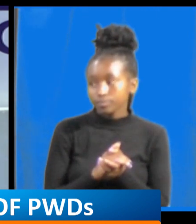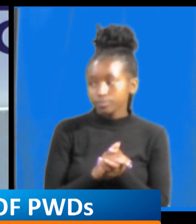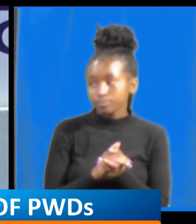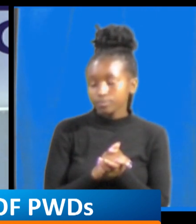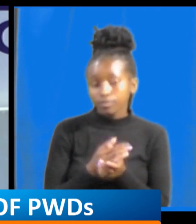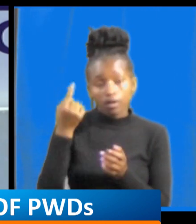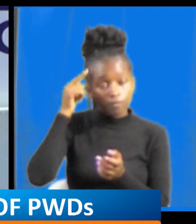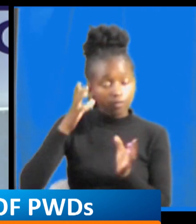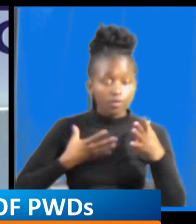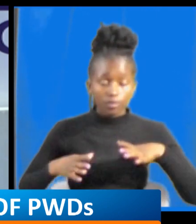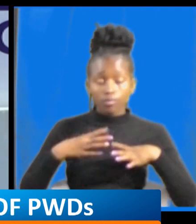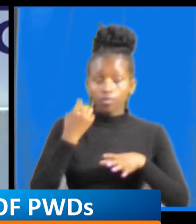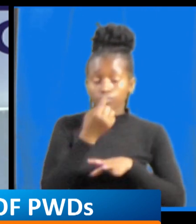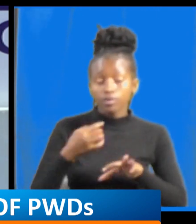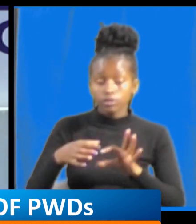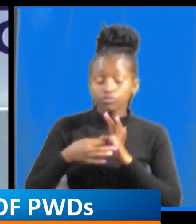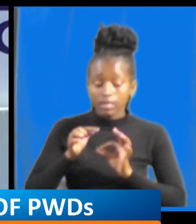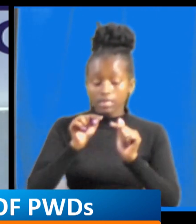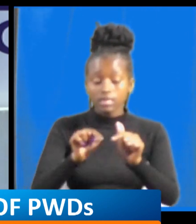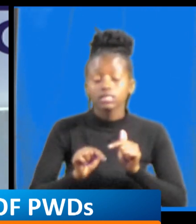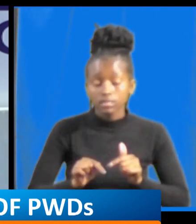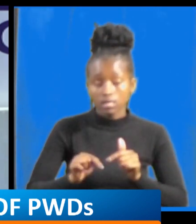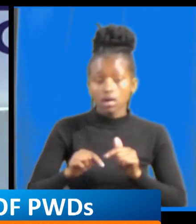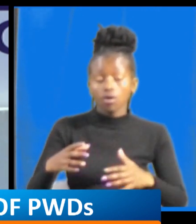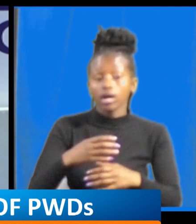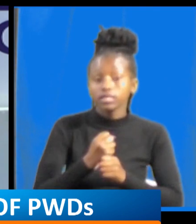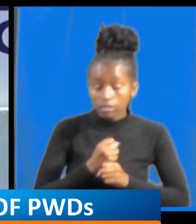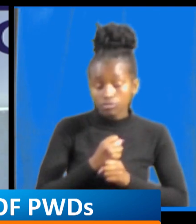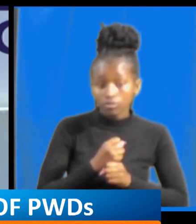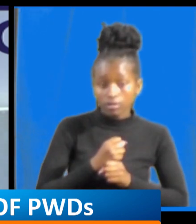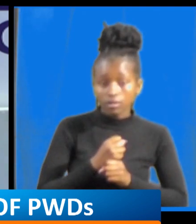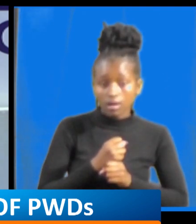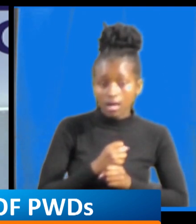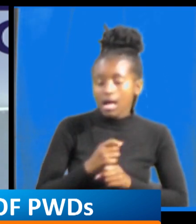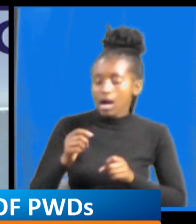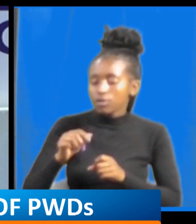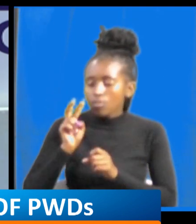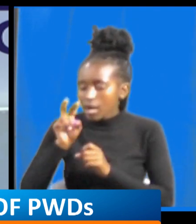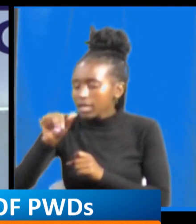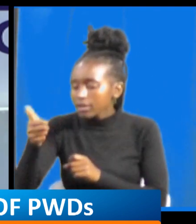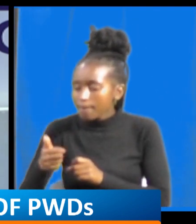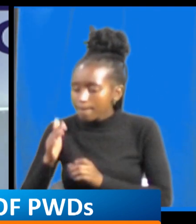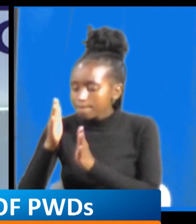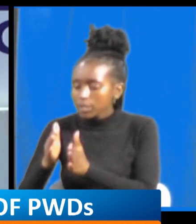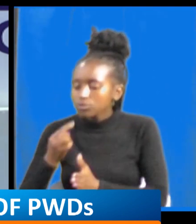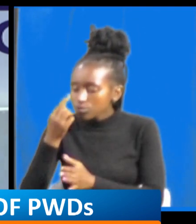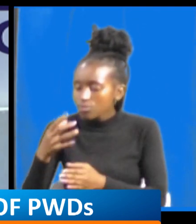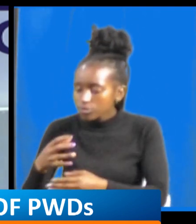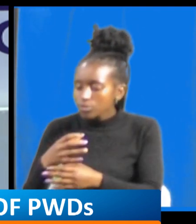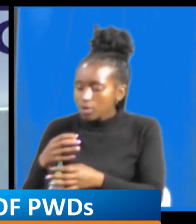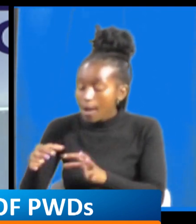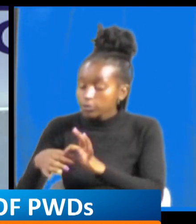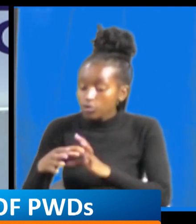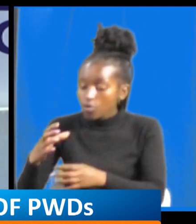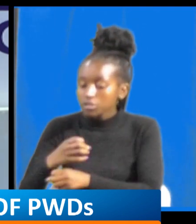who has joined the organization yeah and the one who has not joined these are different for me i'm empowered i can live with